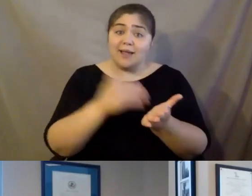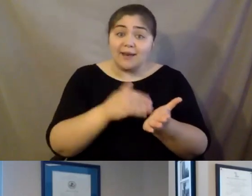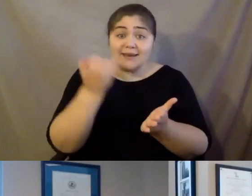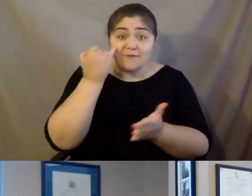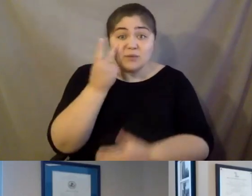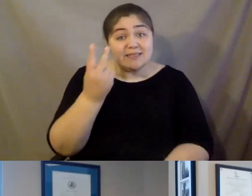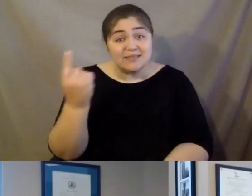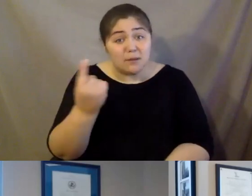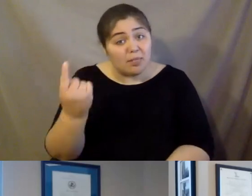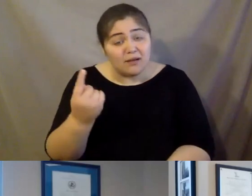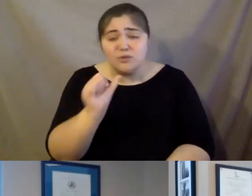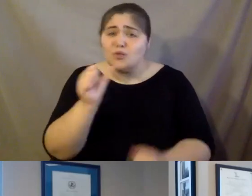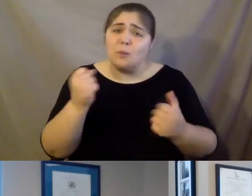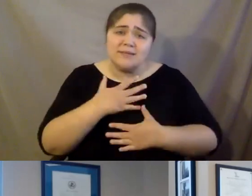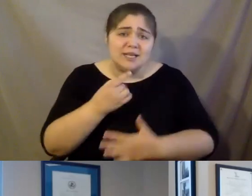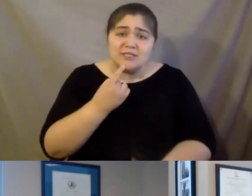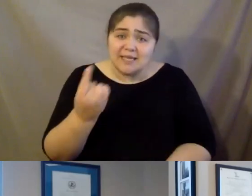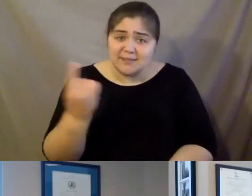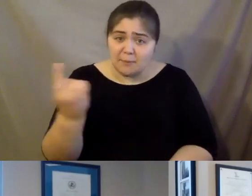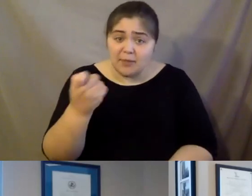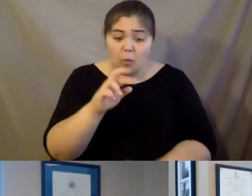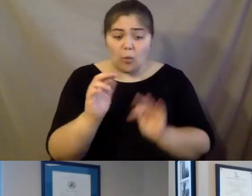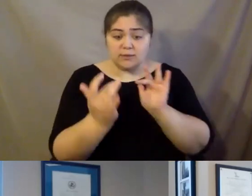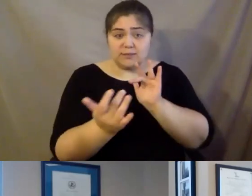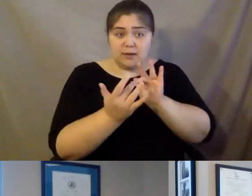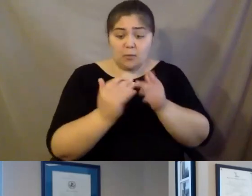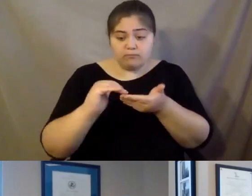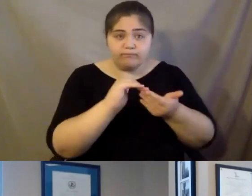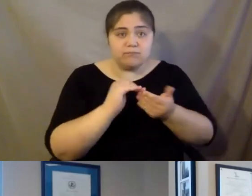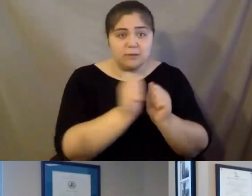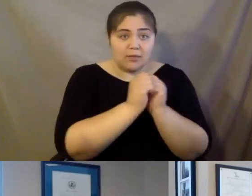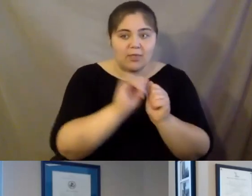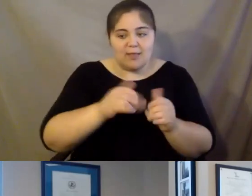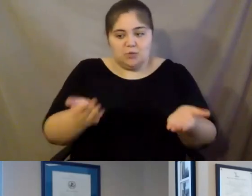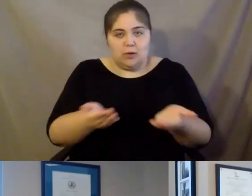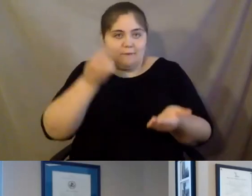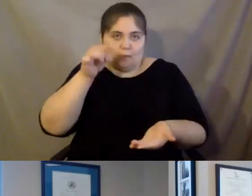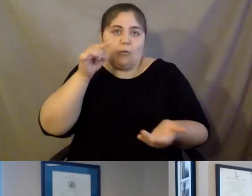something, don't be afraid to say something or to reach out and collaborate because that's what we're all here for.